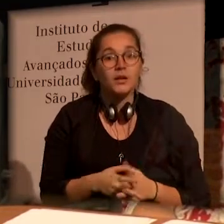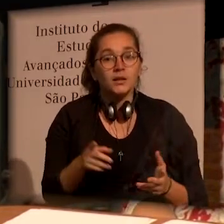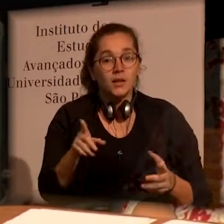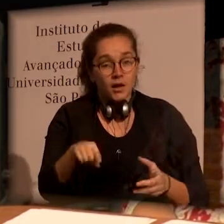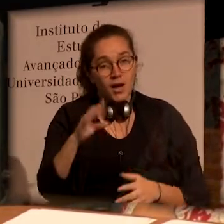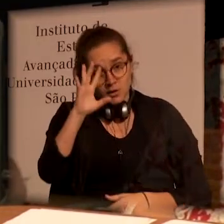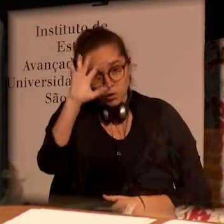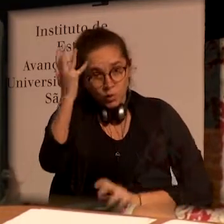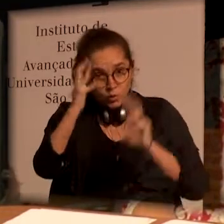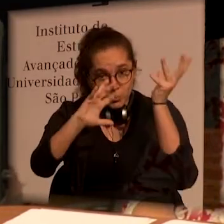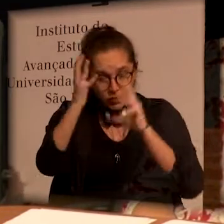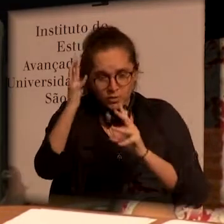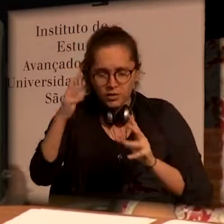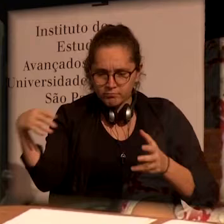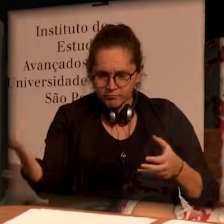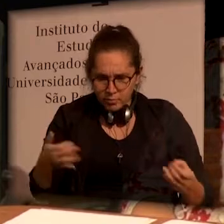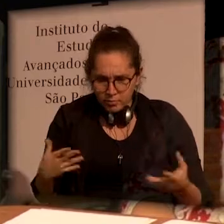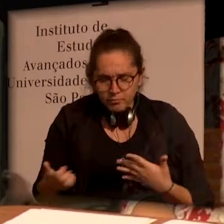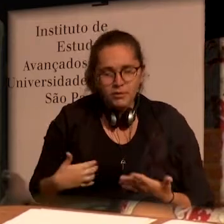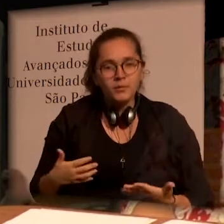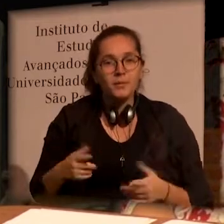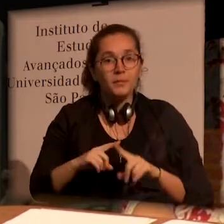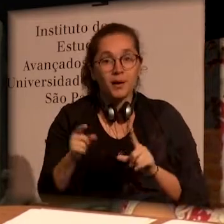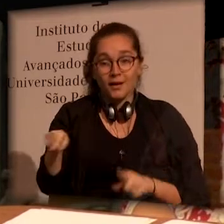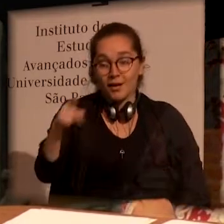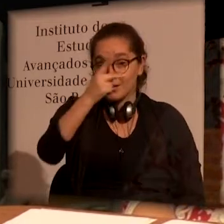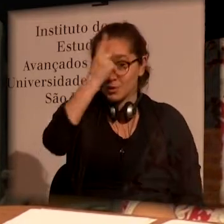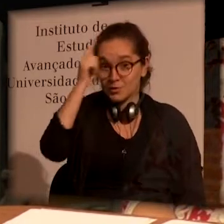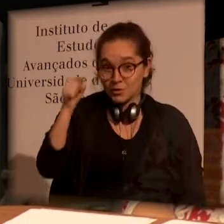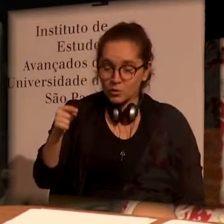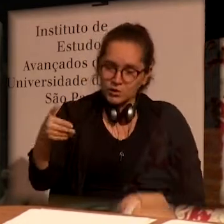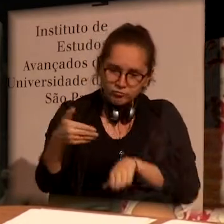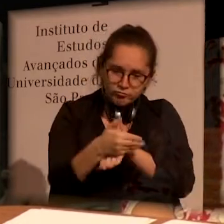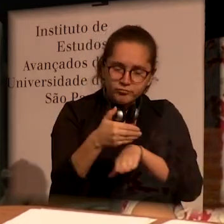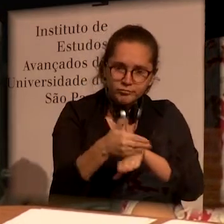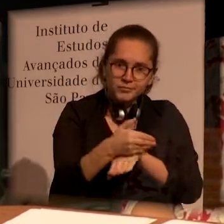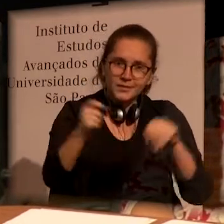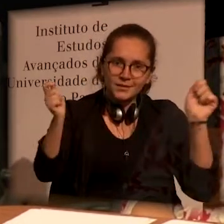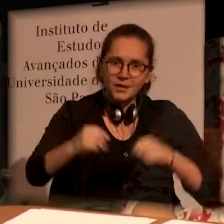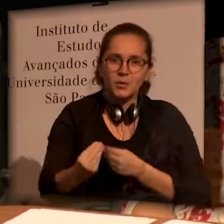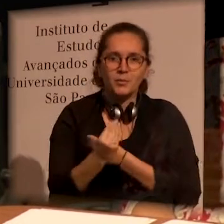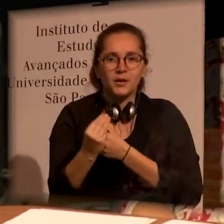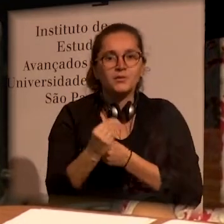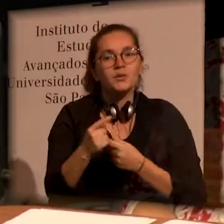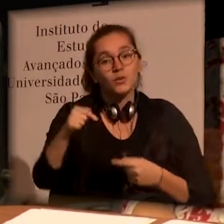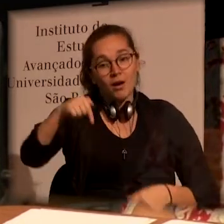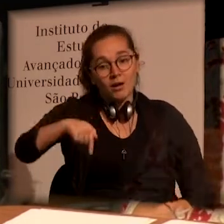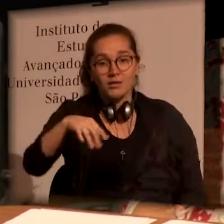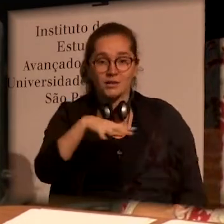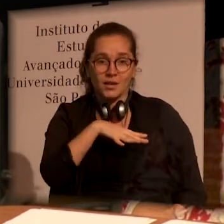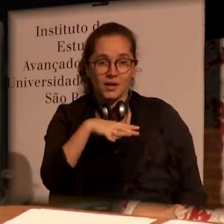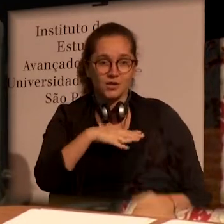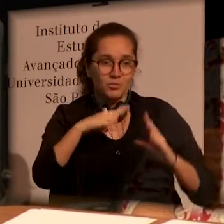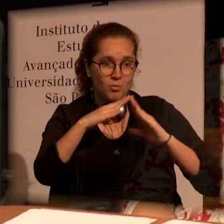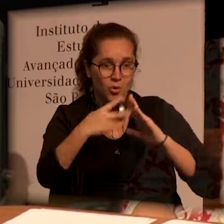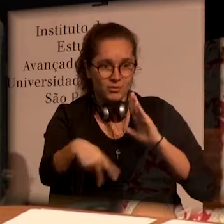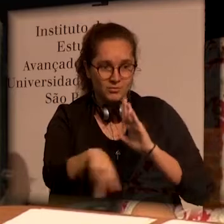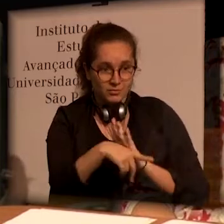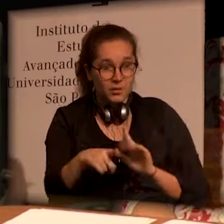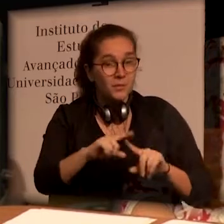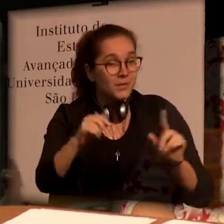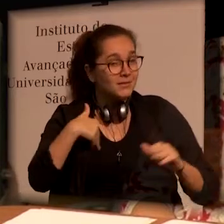innovative solutions for those people to enjoy the benefits of living in a city.